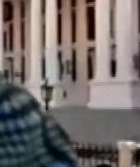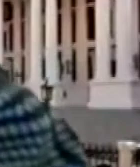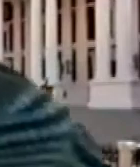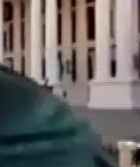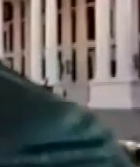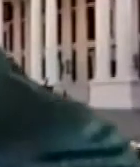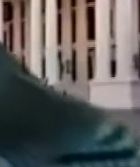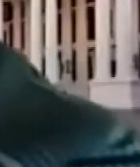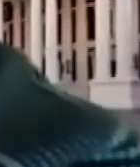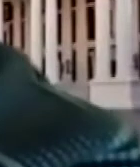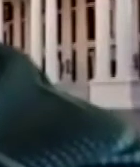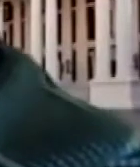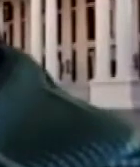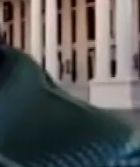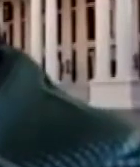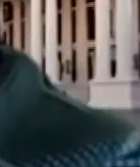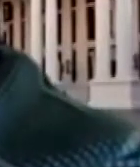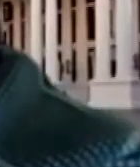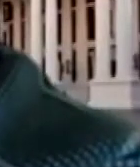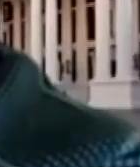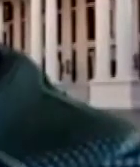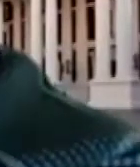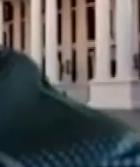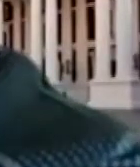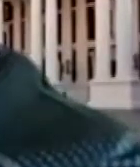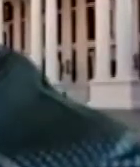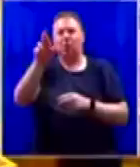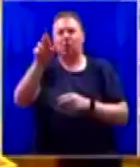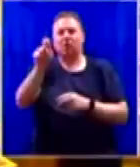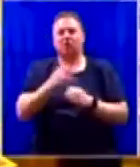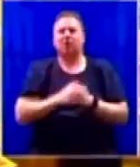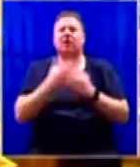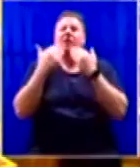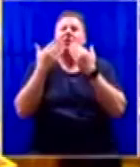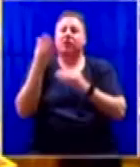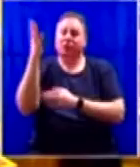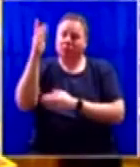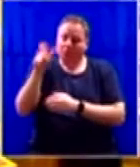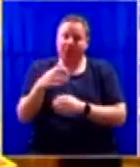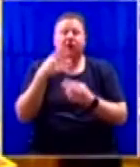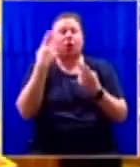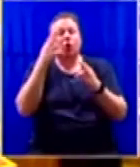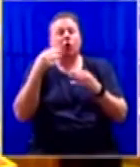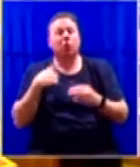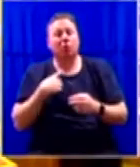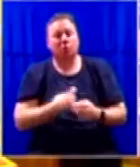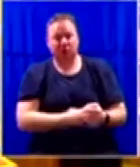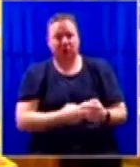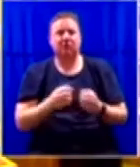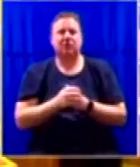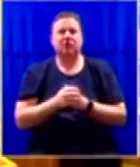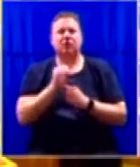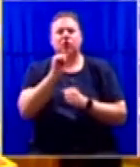And that supplementary goes to the Honorable Swartz. Thank you, Speaker. Thank you, Honorable President. And I think just your